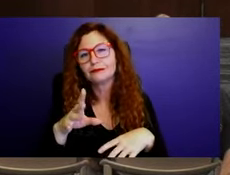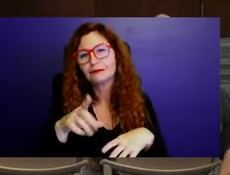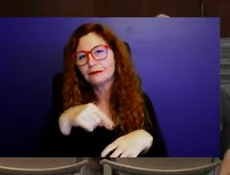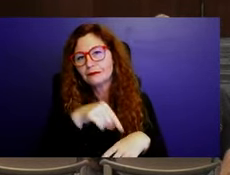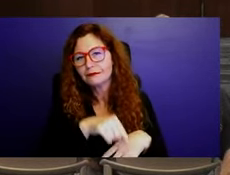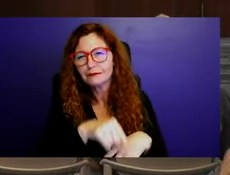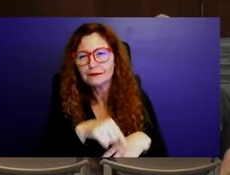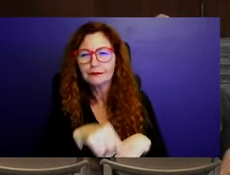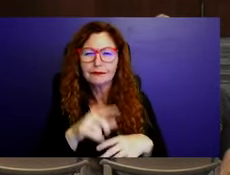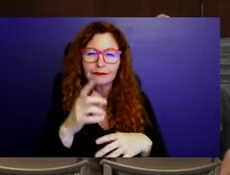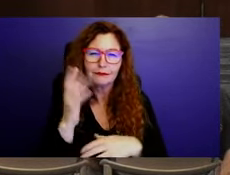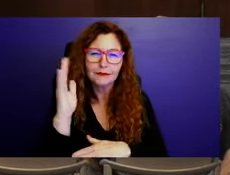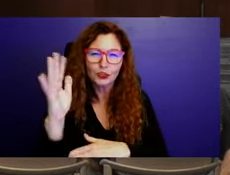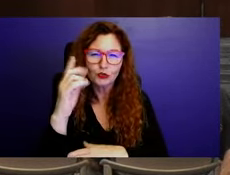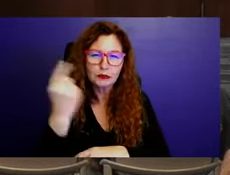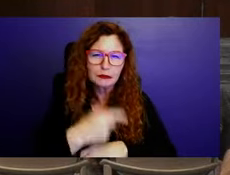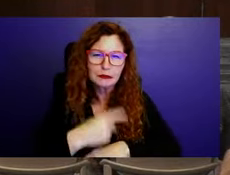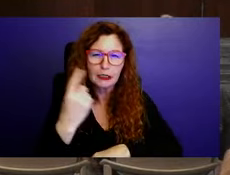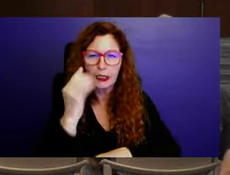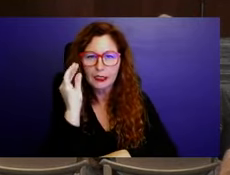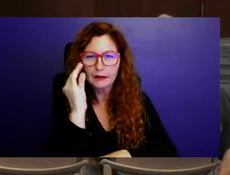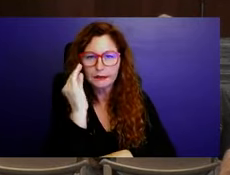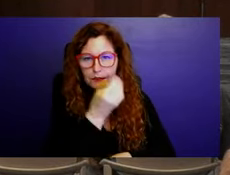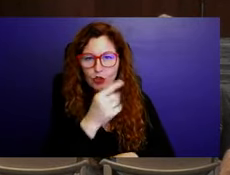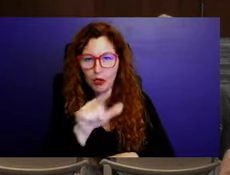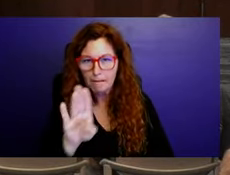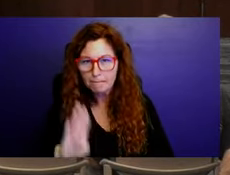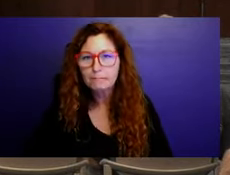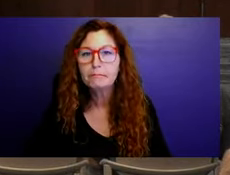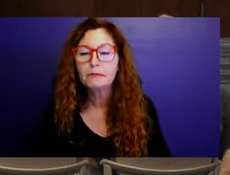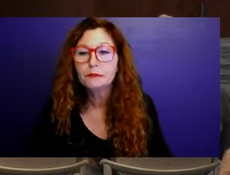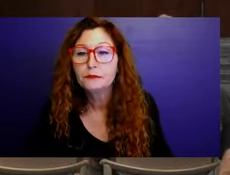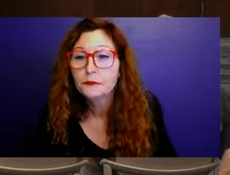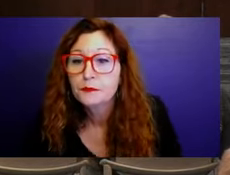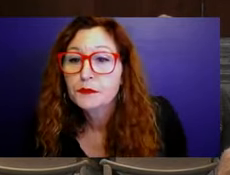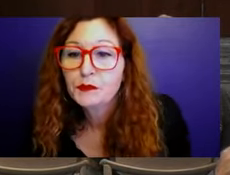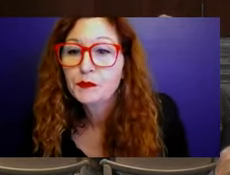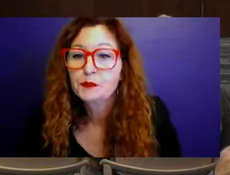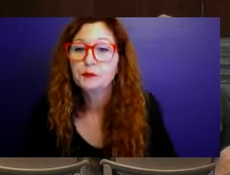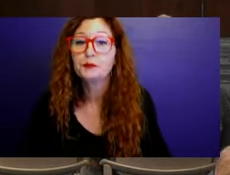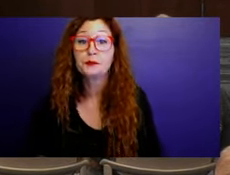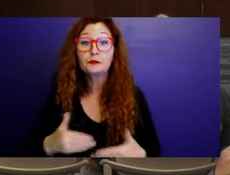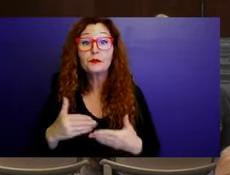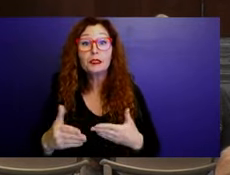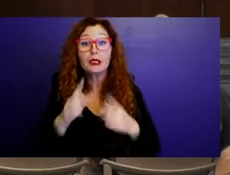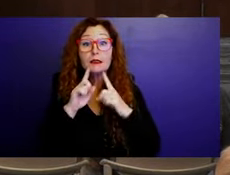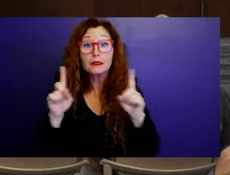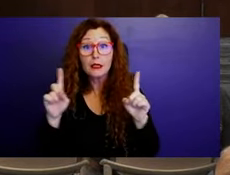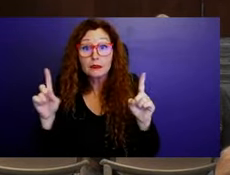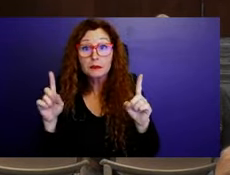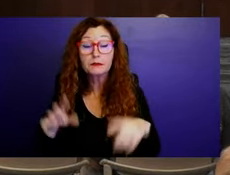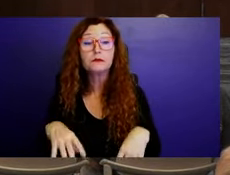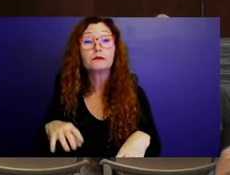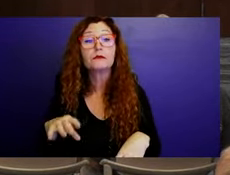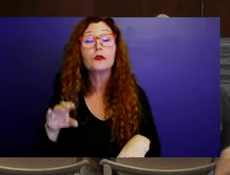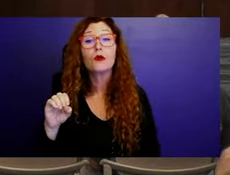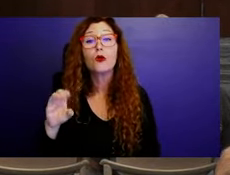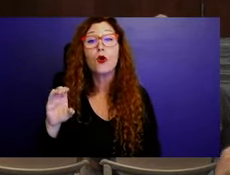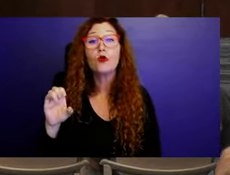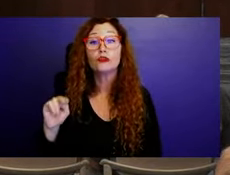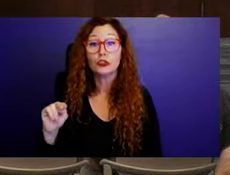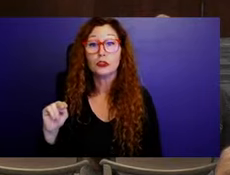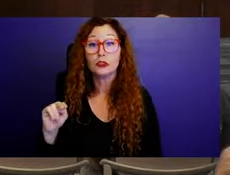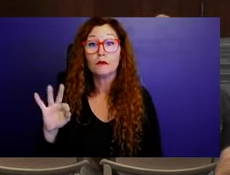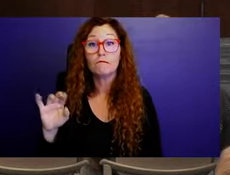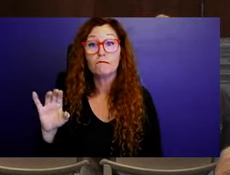The next item is just an announcement, and it's a lengthy announcement of the Oceanfront Bark. Boynton Beach's dog potty